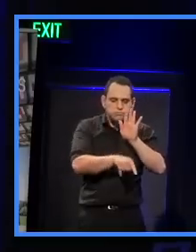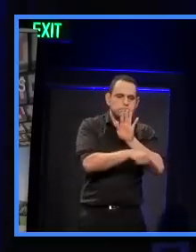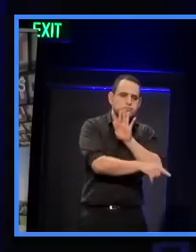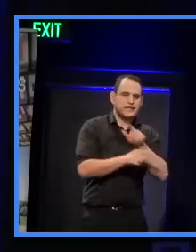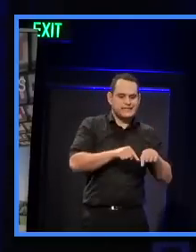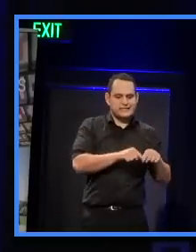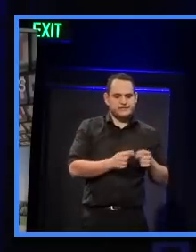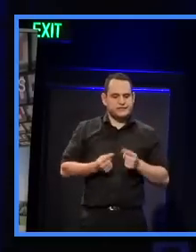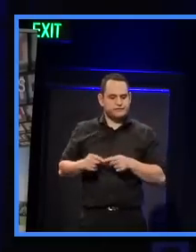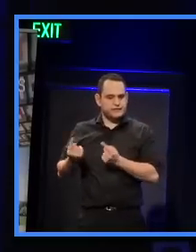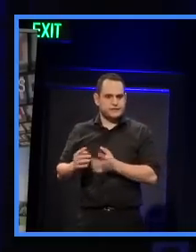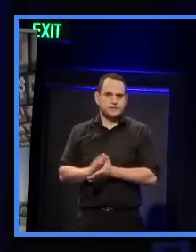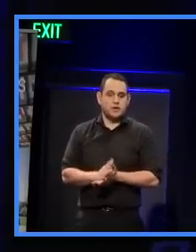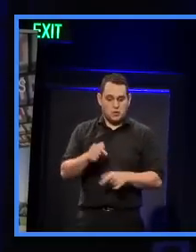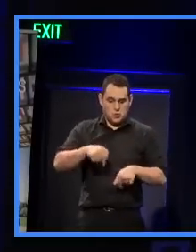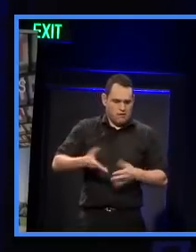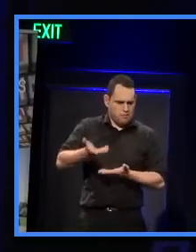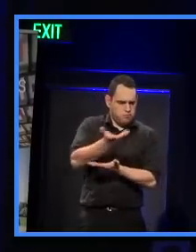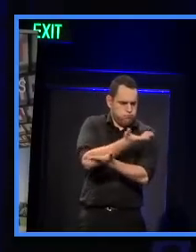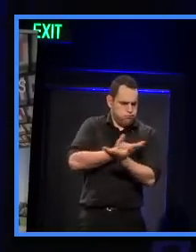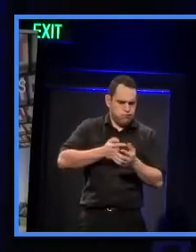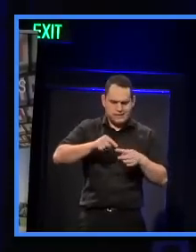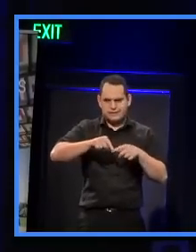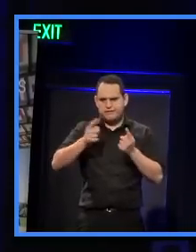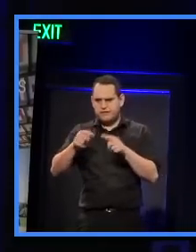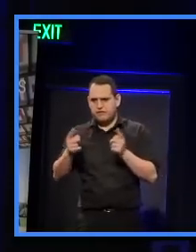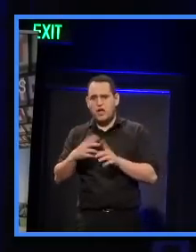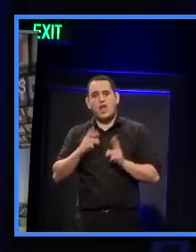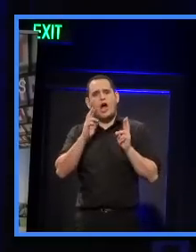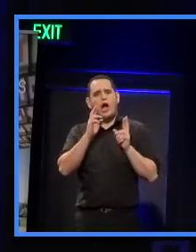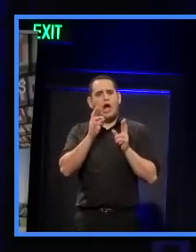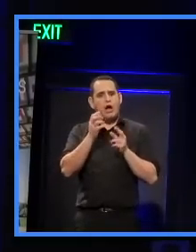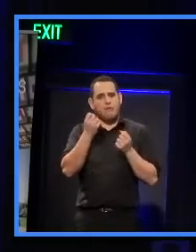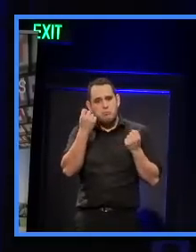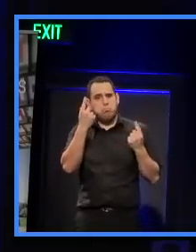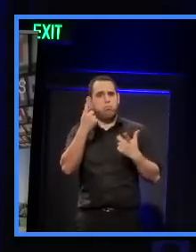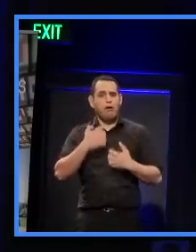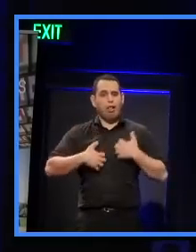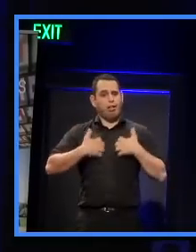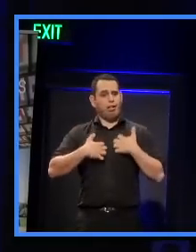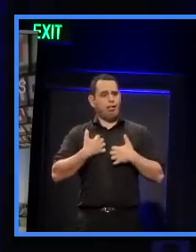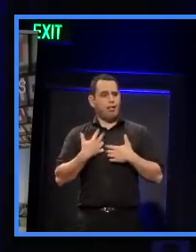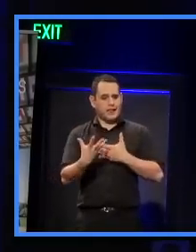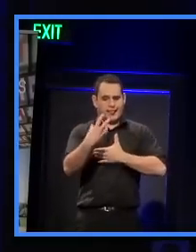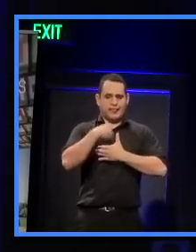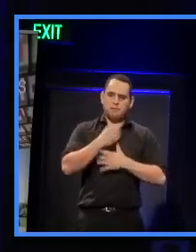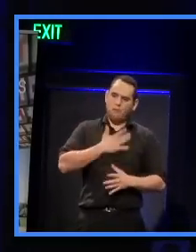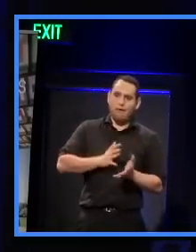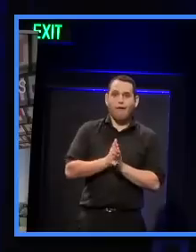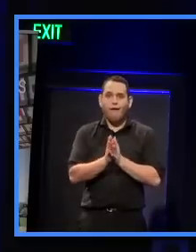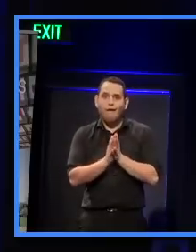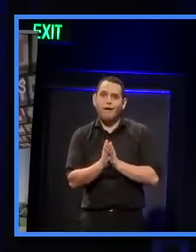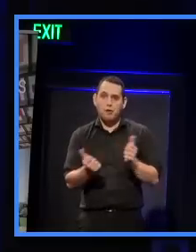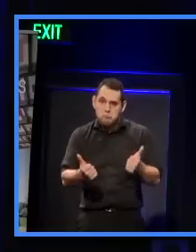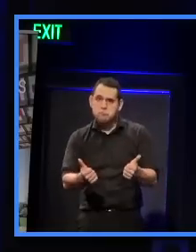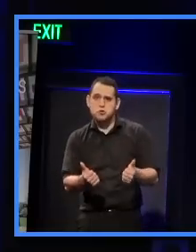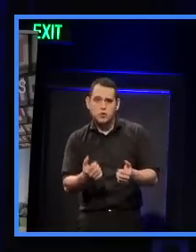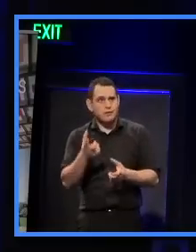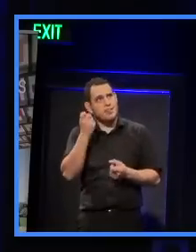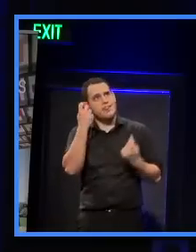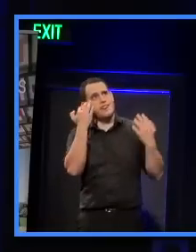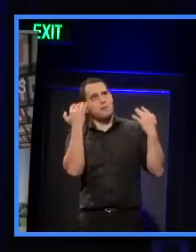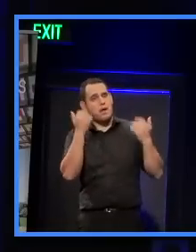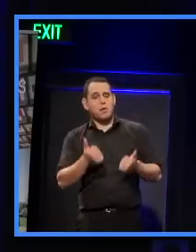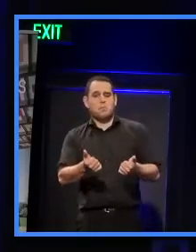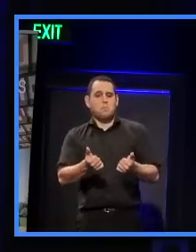of things we'd like to talk to you about tonight. So we hope that that provides you with a really stimulating sort of genesis of a range of issues to